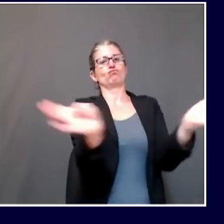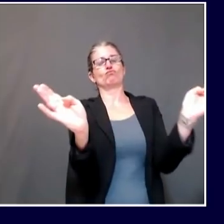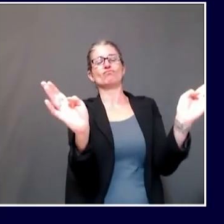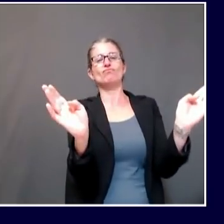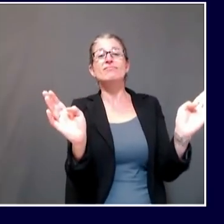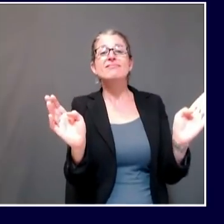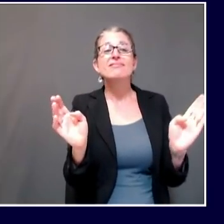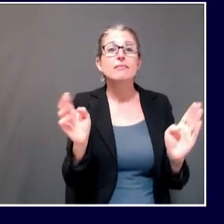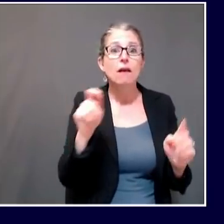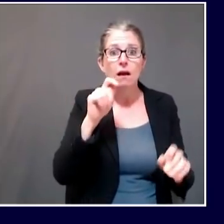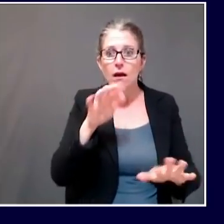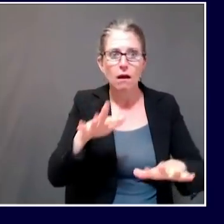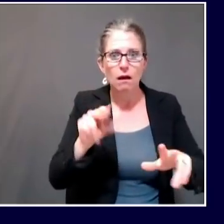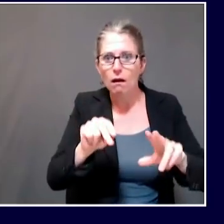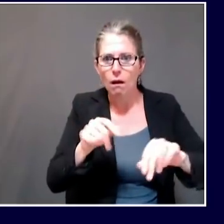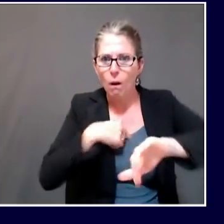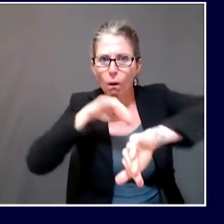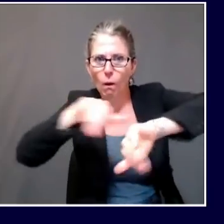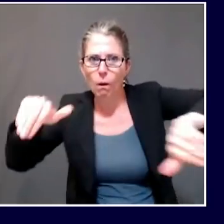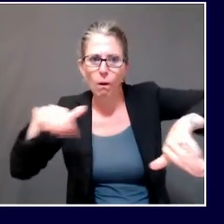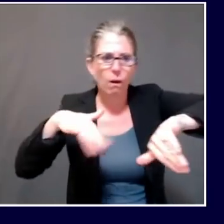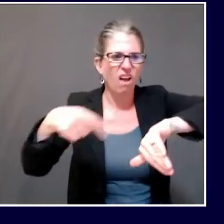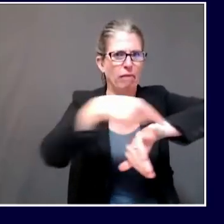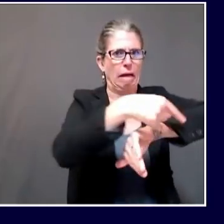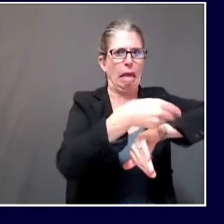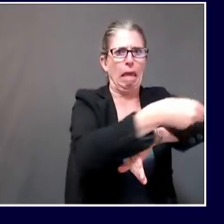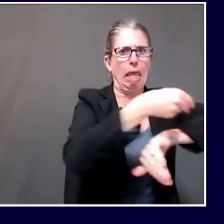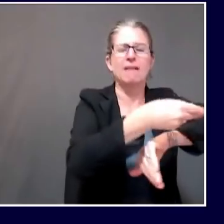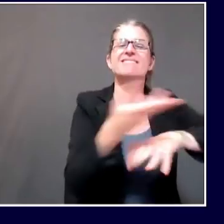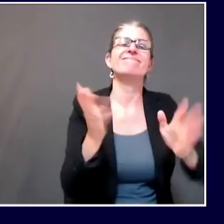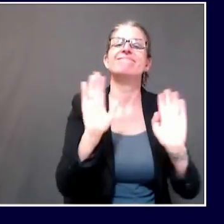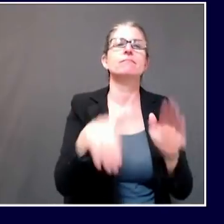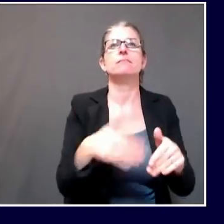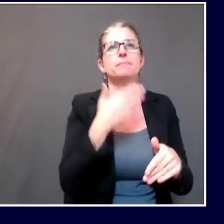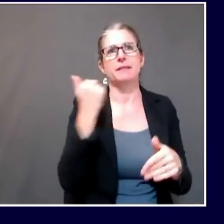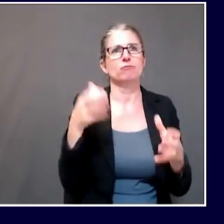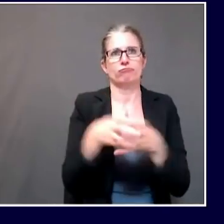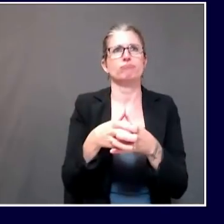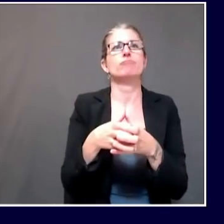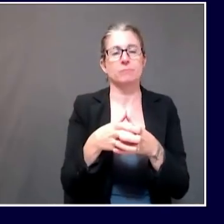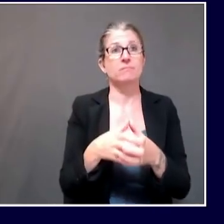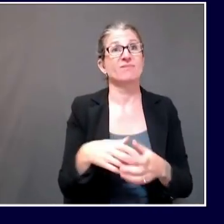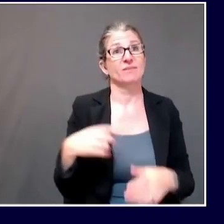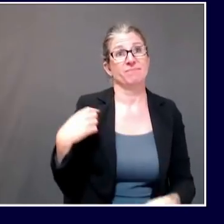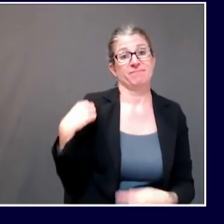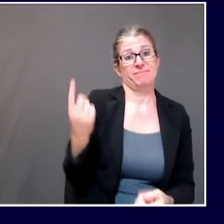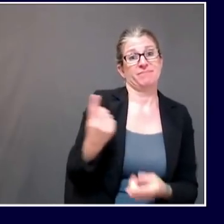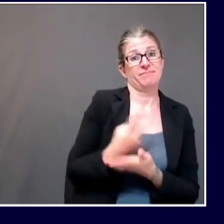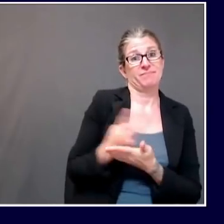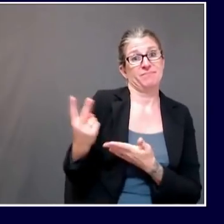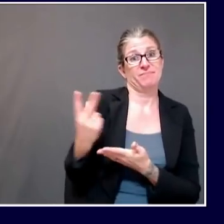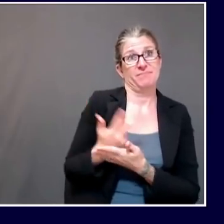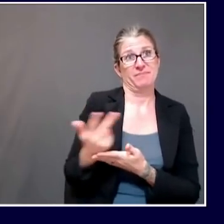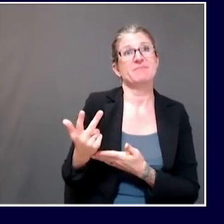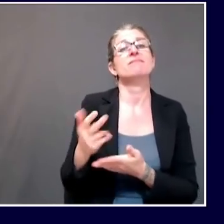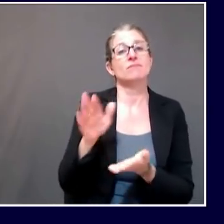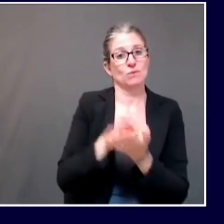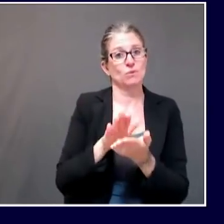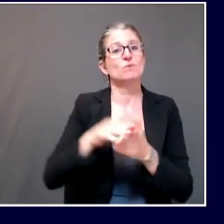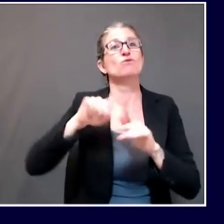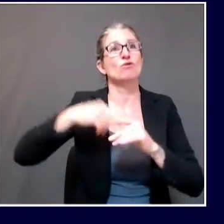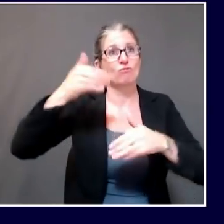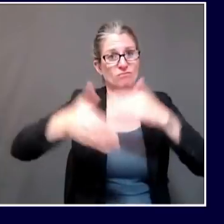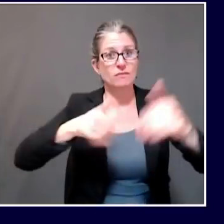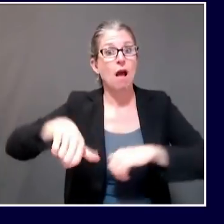countries as they've been opening their schools. Well, thank you very much. You're welcome. I'm to turn now to Brian Sullivan at